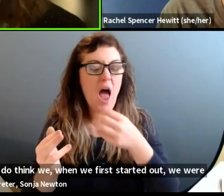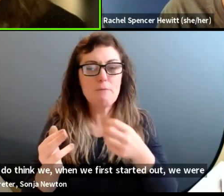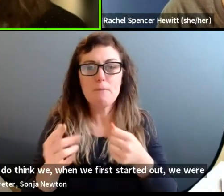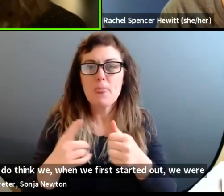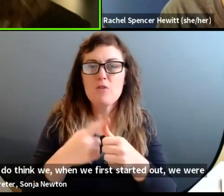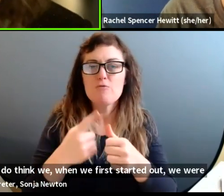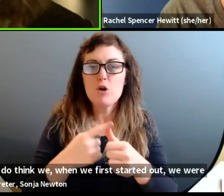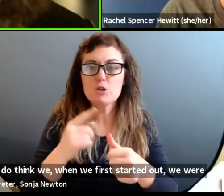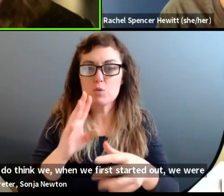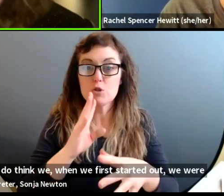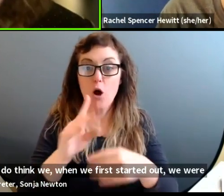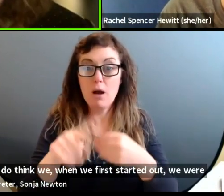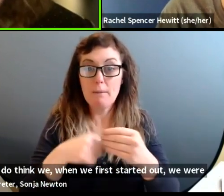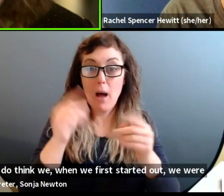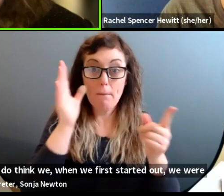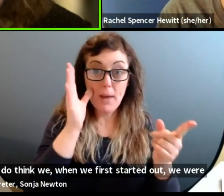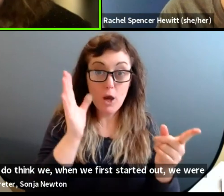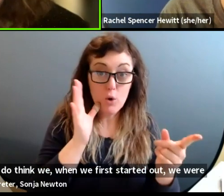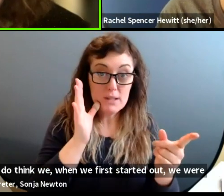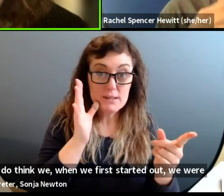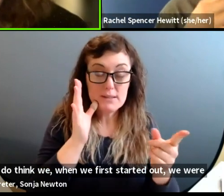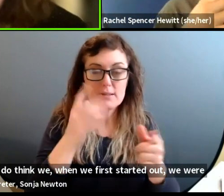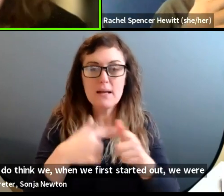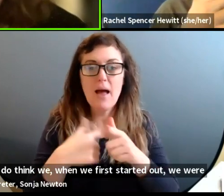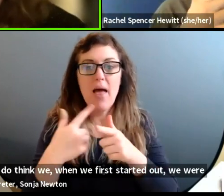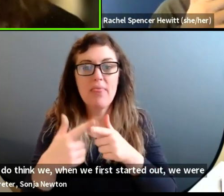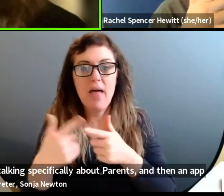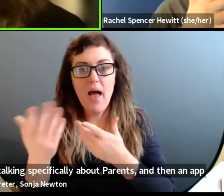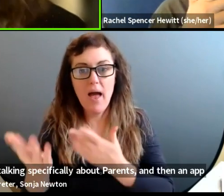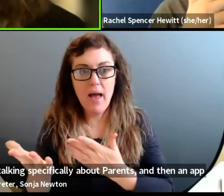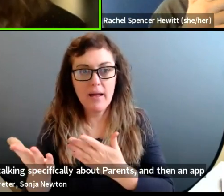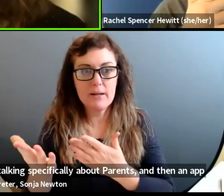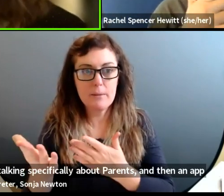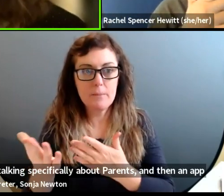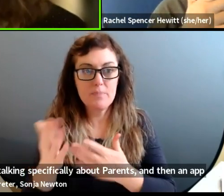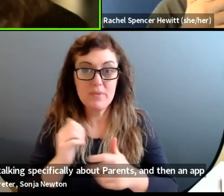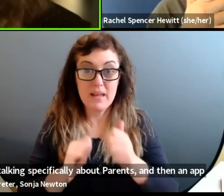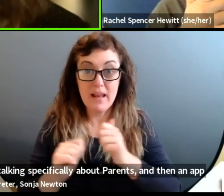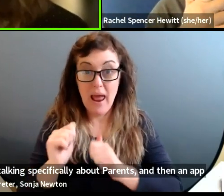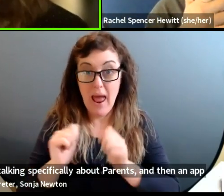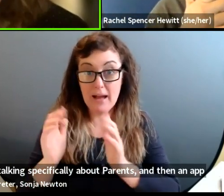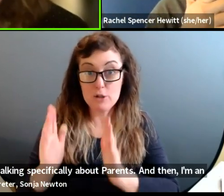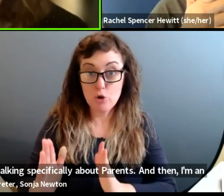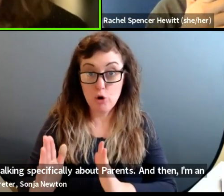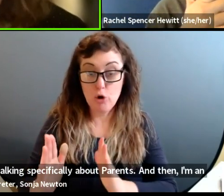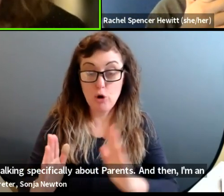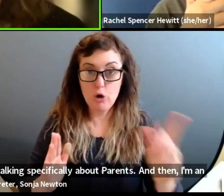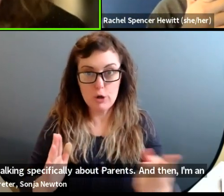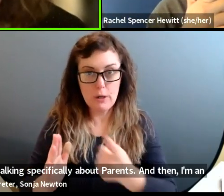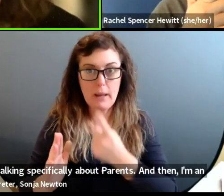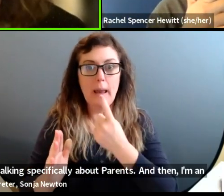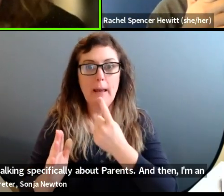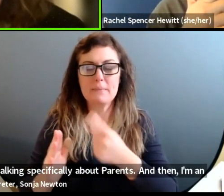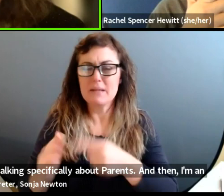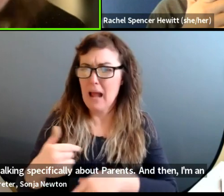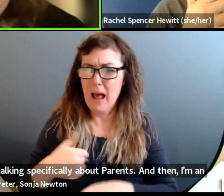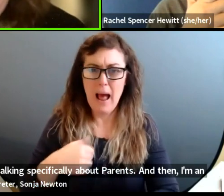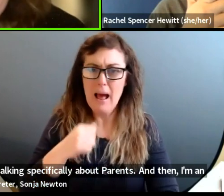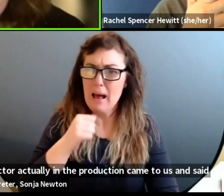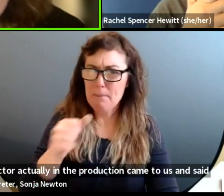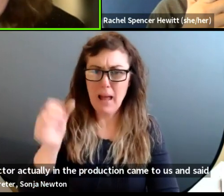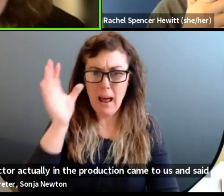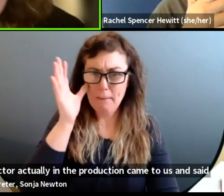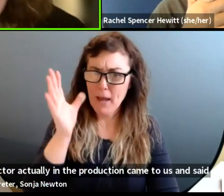parents and then, um, uh, an actor actually in the production came to us and said, I'm not a parent. I am a